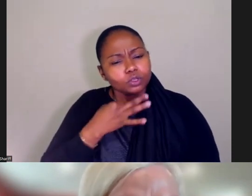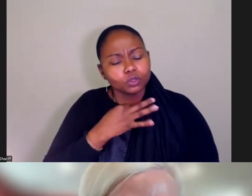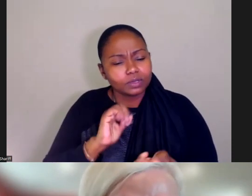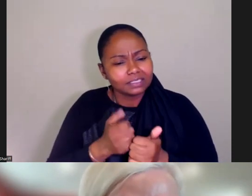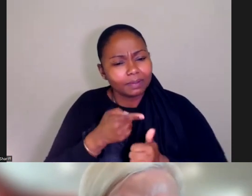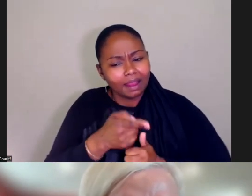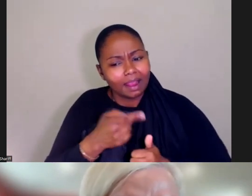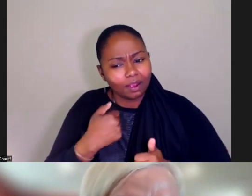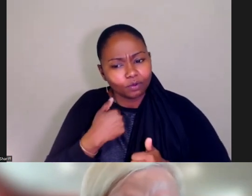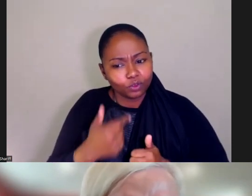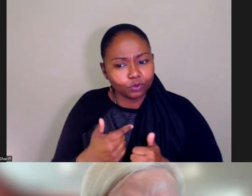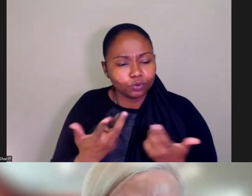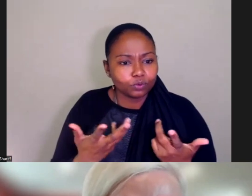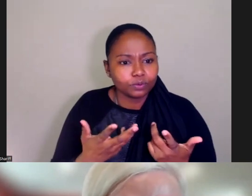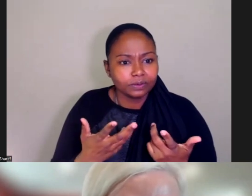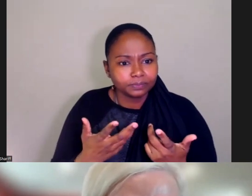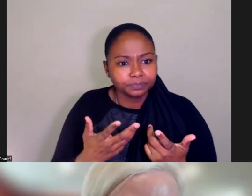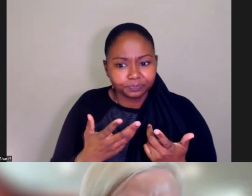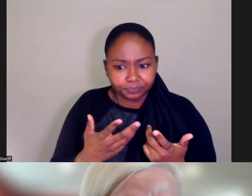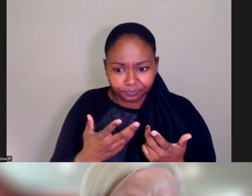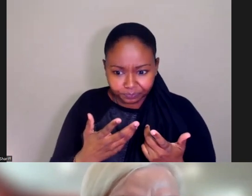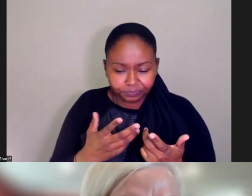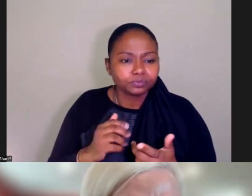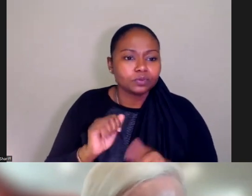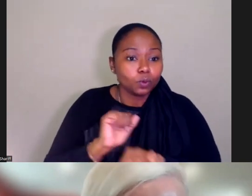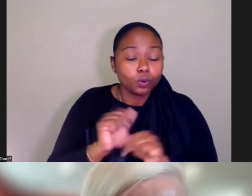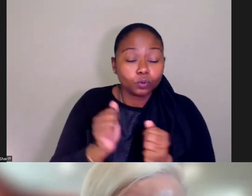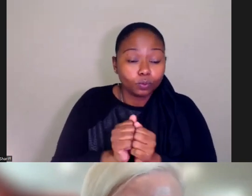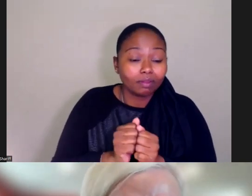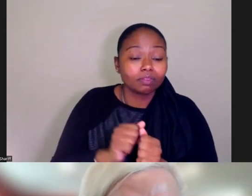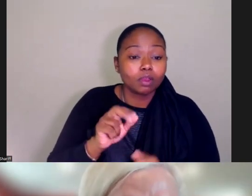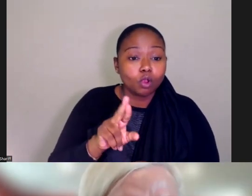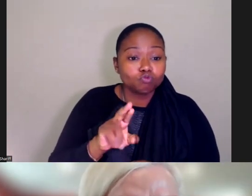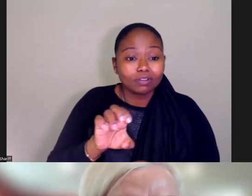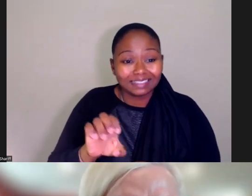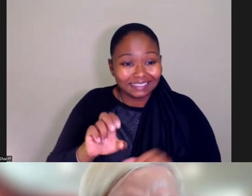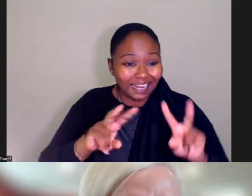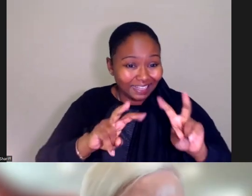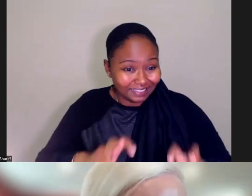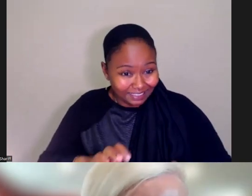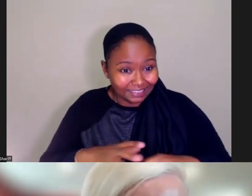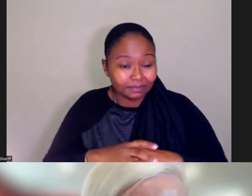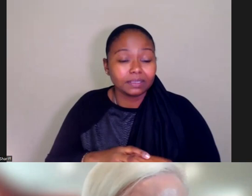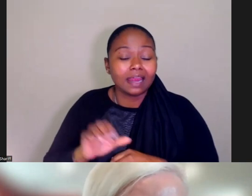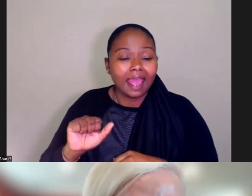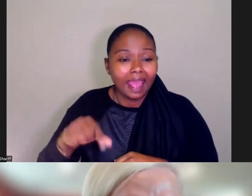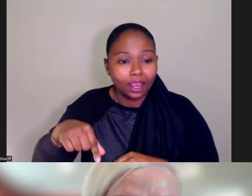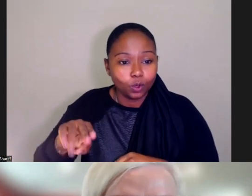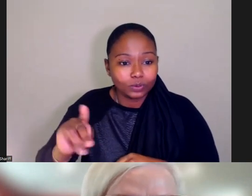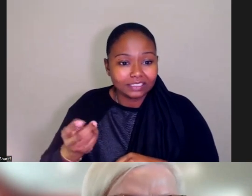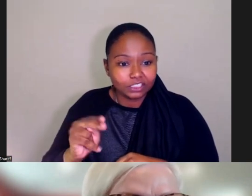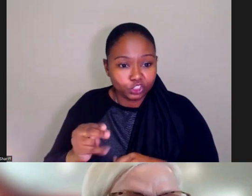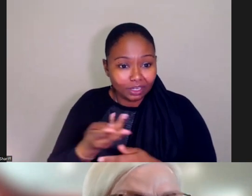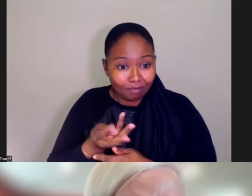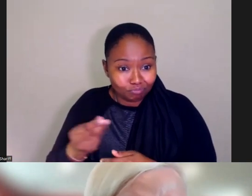really quickly for real estate assessment, for acquisition of properties and for construction. Do you